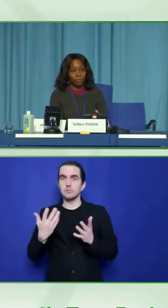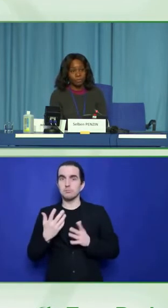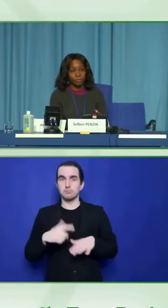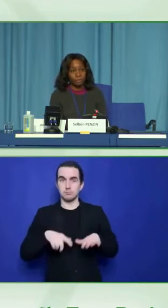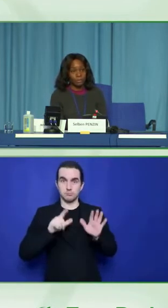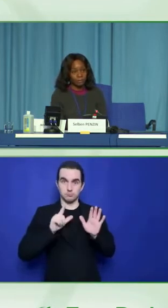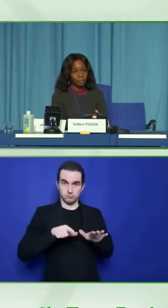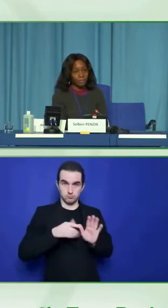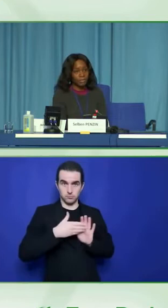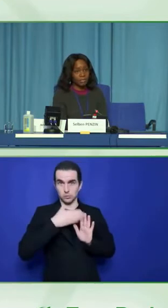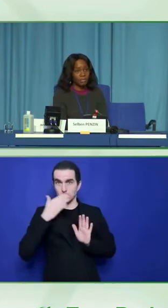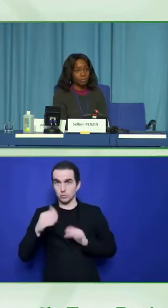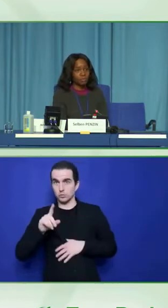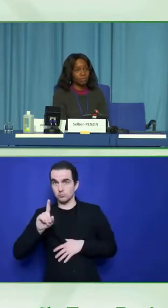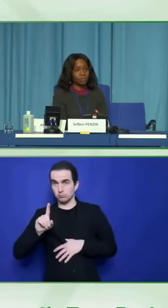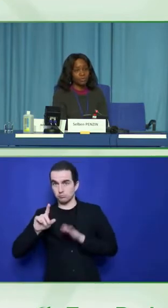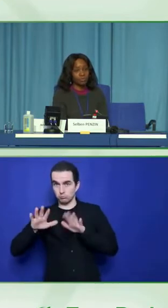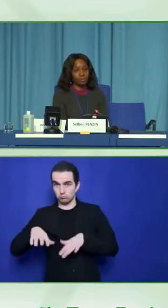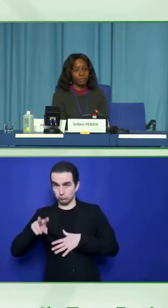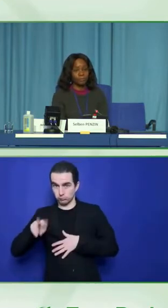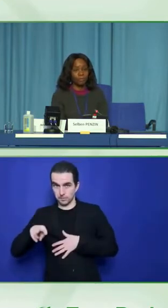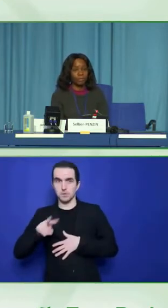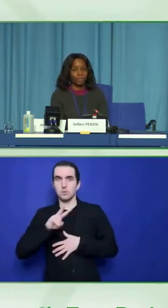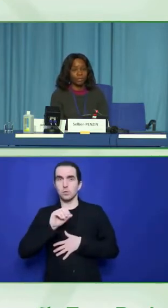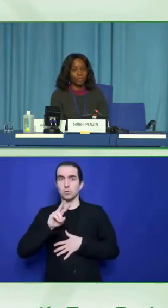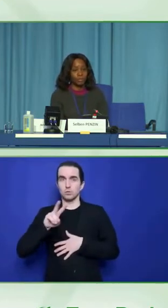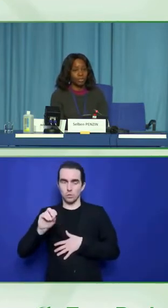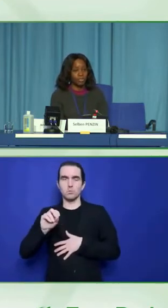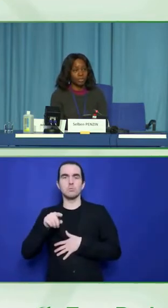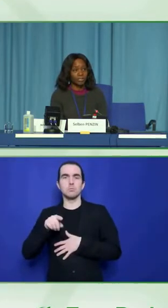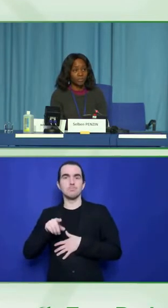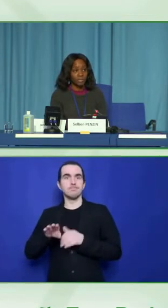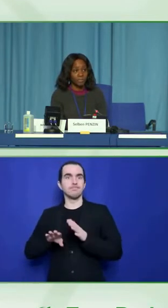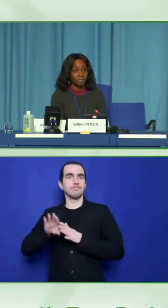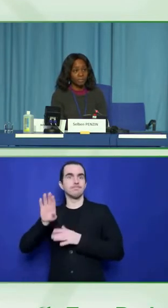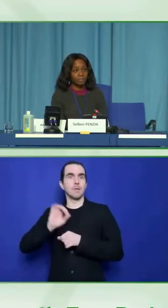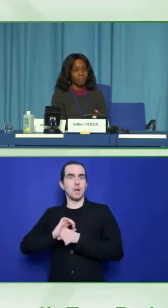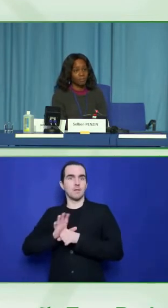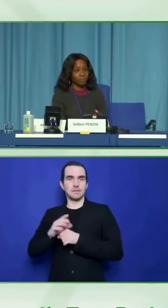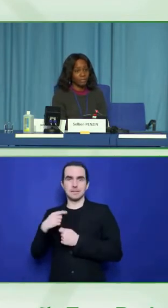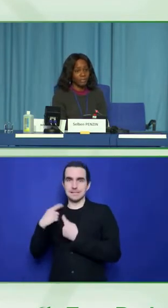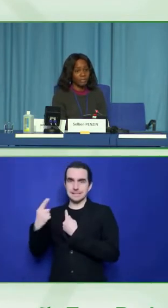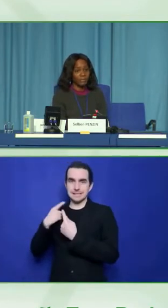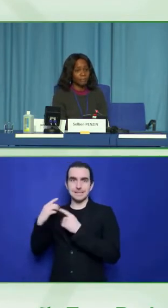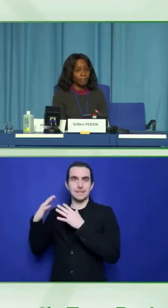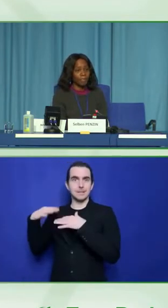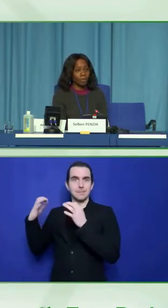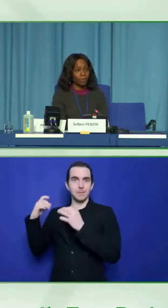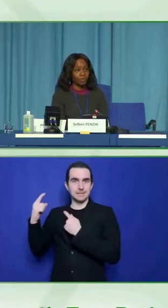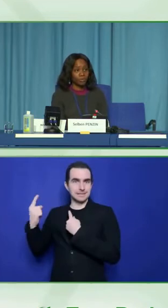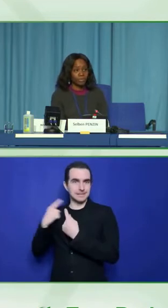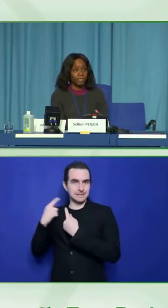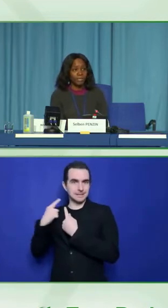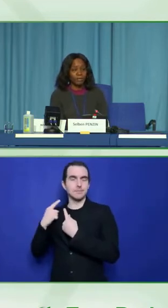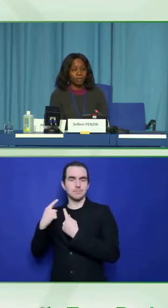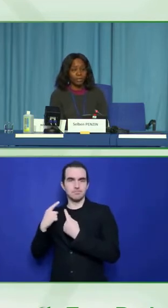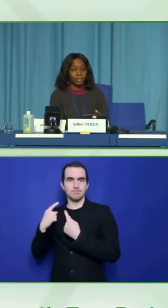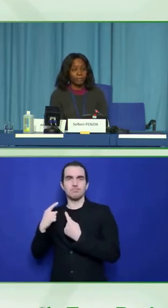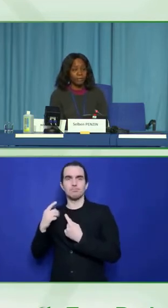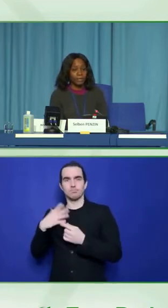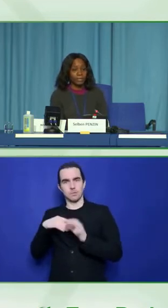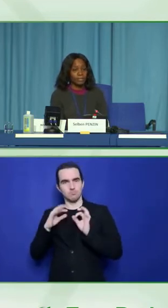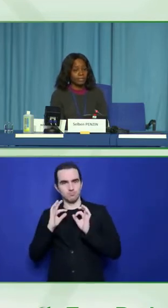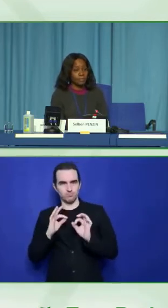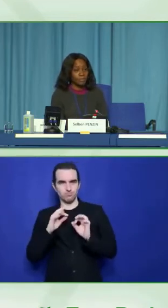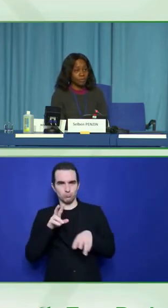four health facilities, which were isolation and treatment centres for COVID-19. We conducted an